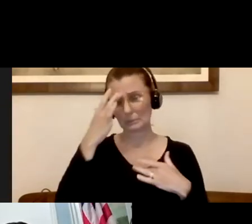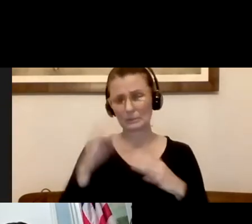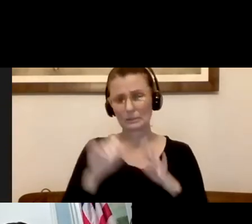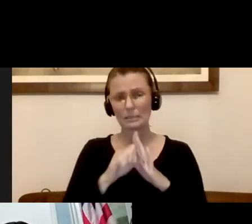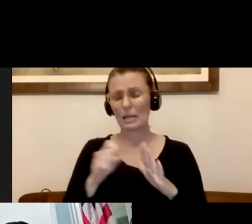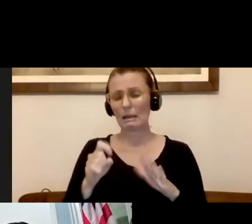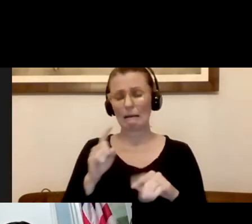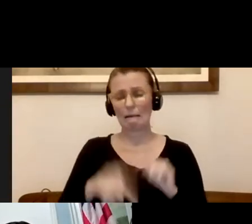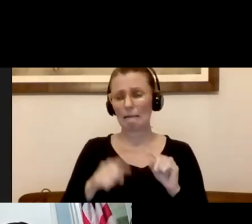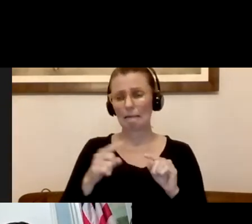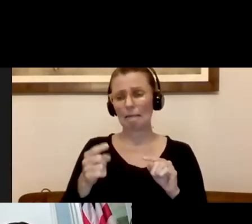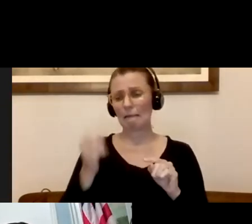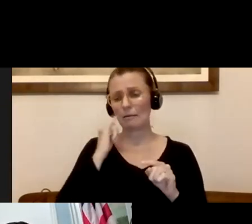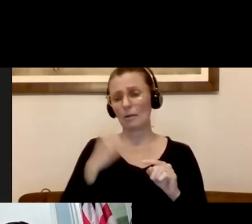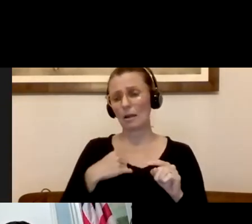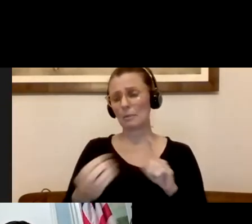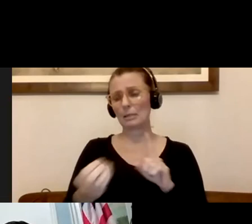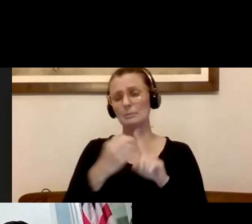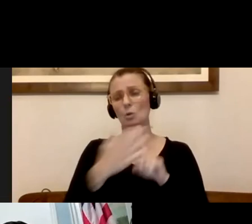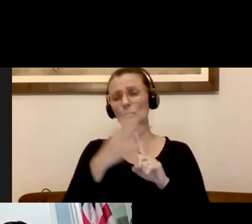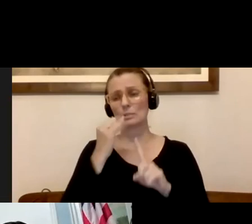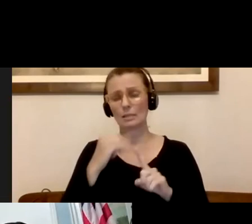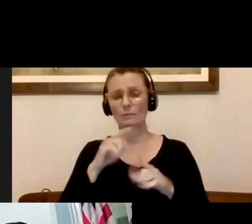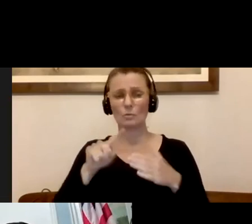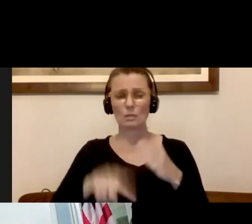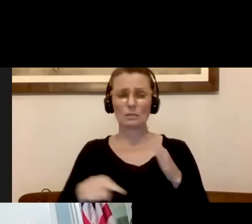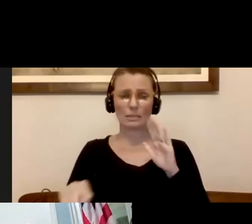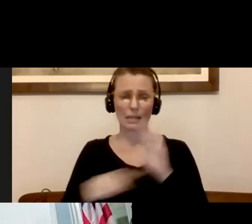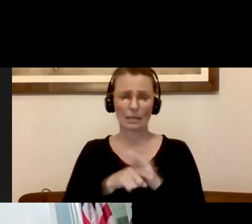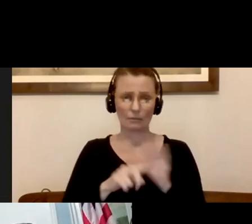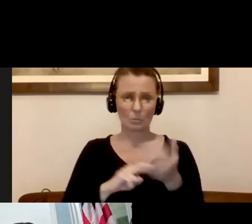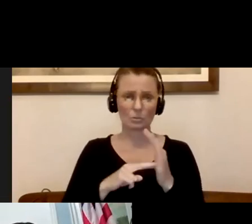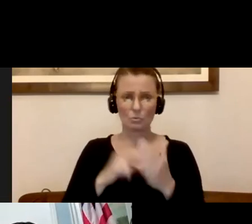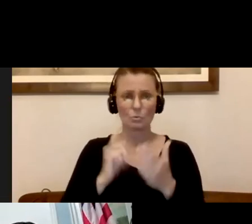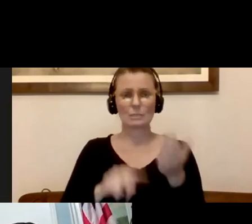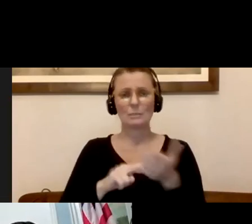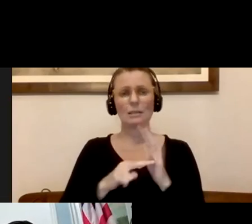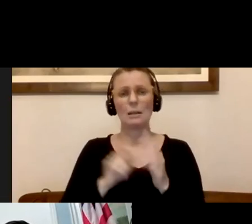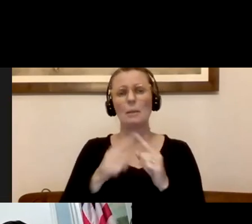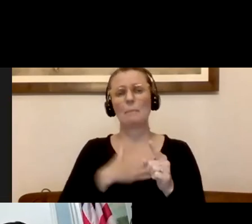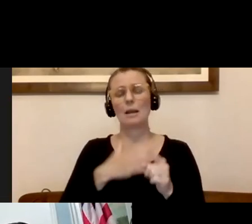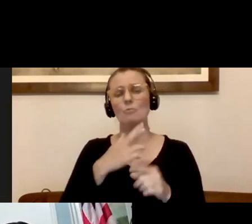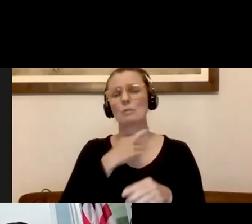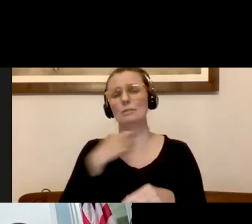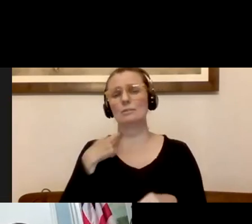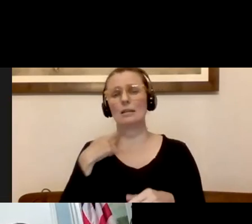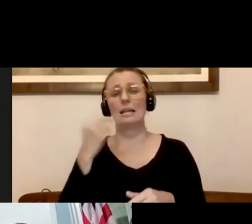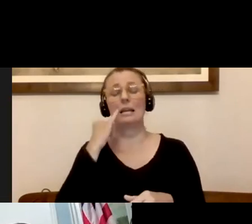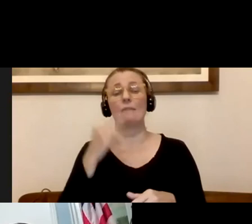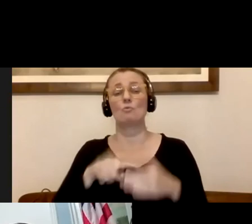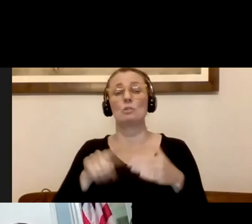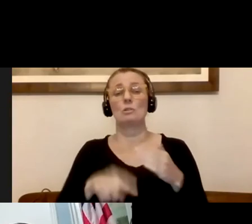tested, and if the results are negative, what does that imply about my risk? And if the results are positive, what should I do?